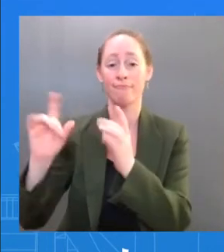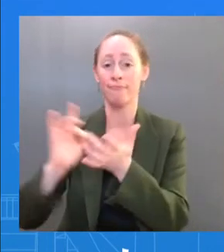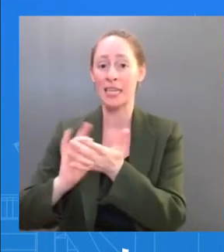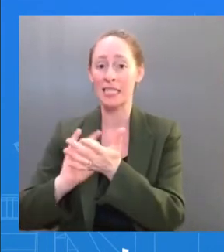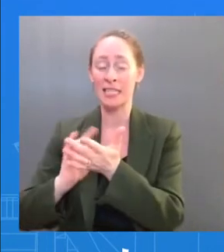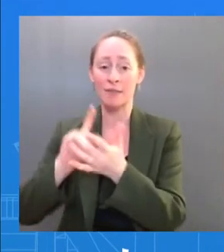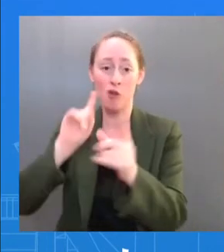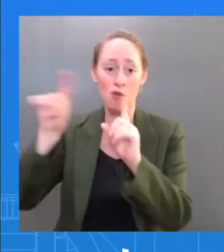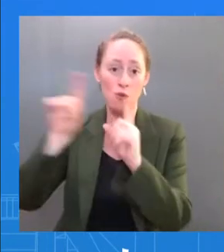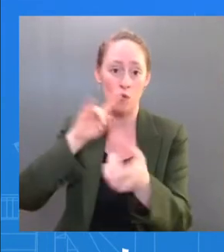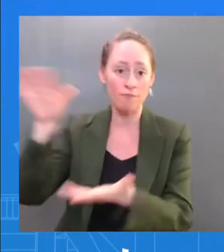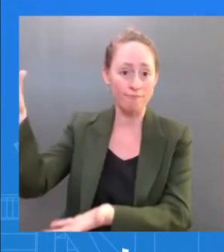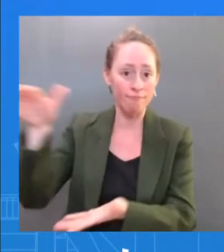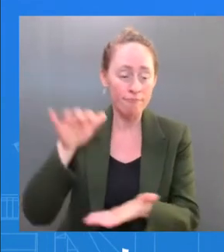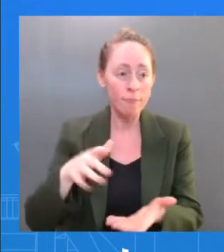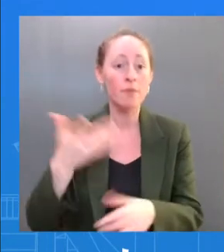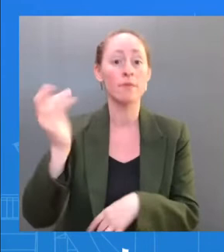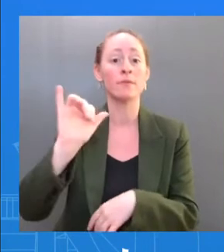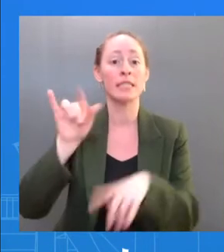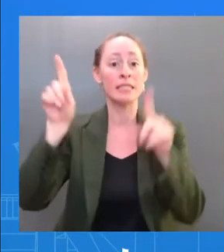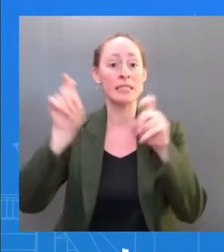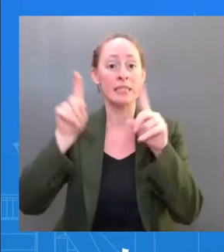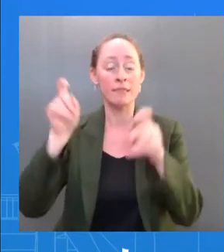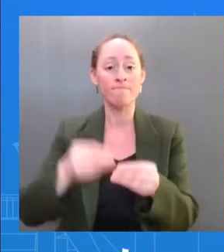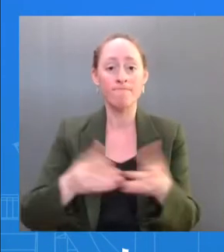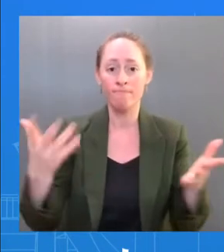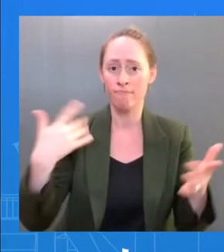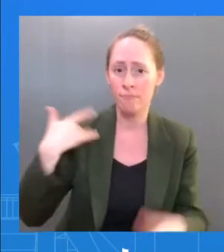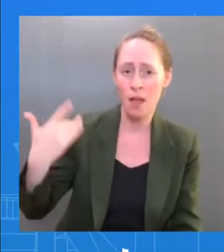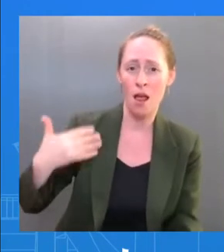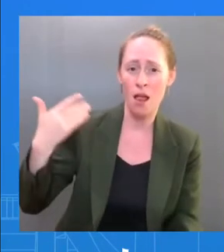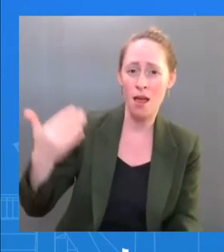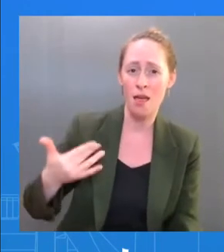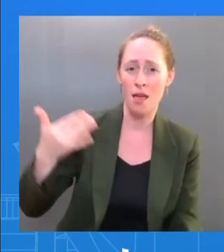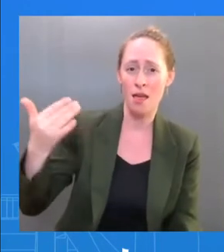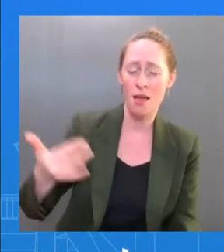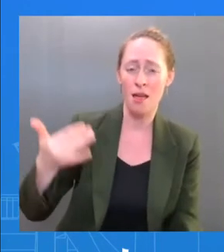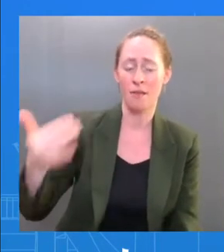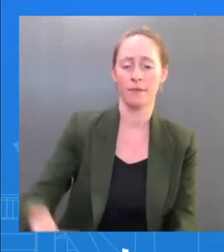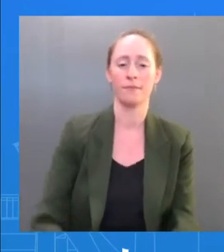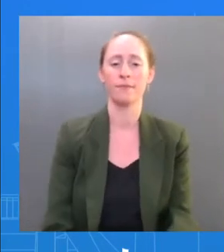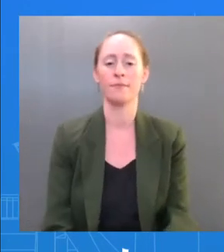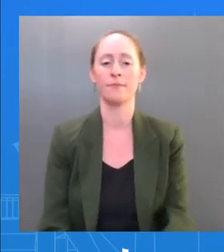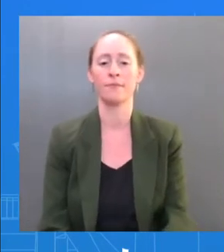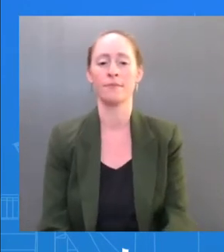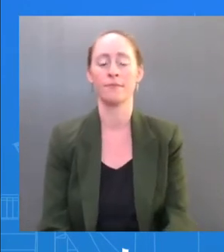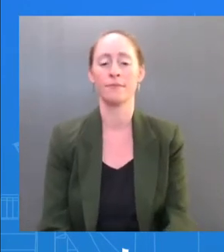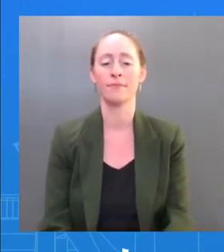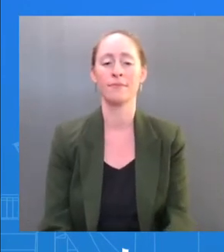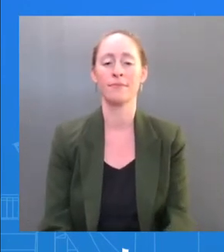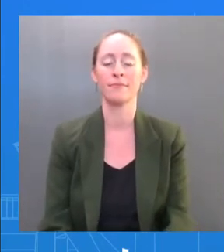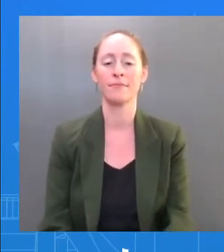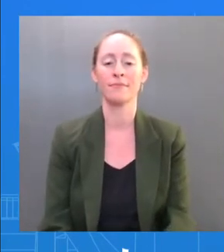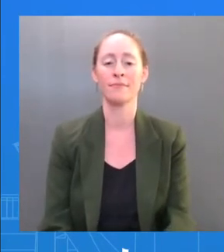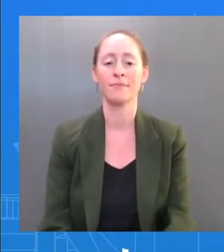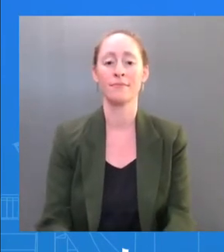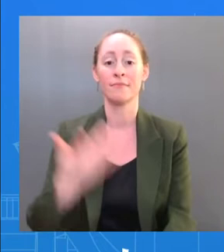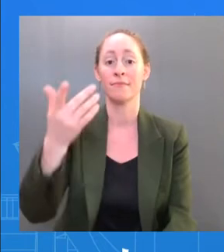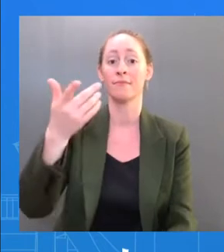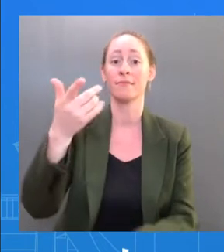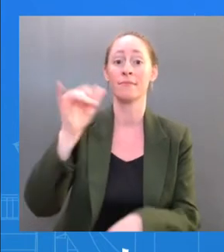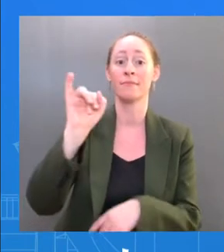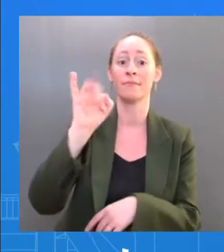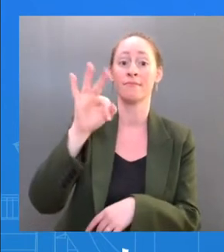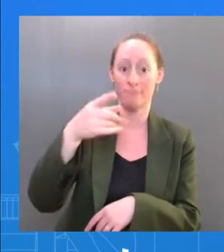to identify an infection early and get started with treatment early. And we all know from medicine that early treatment is